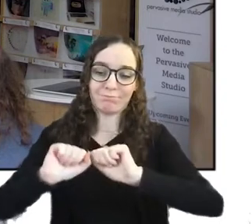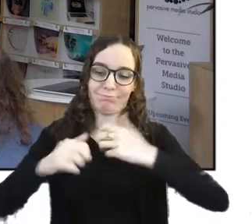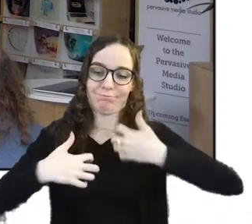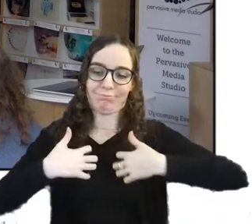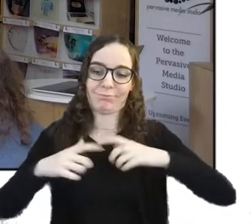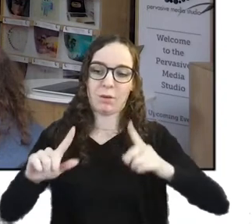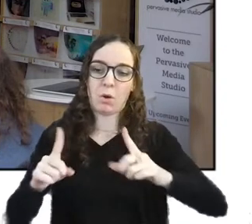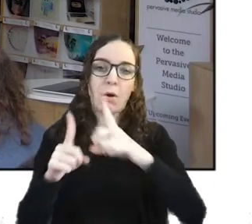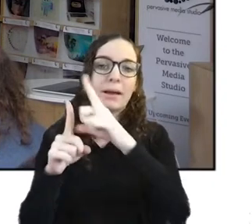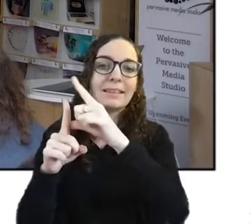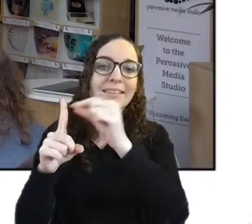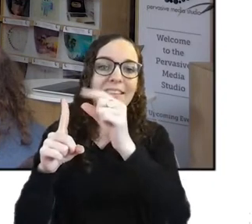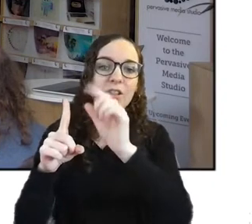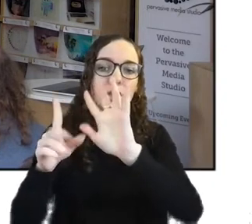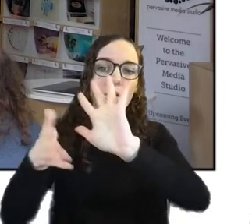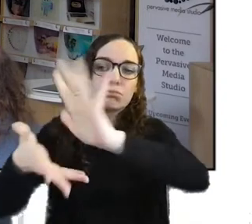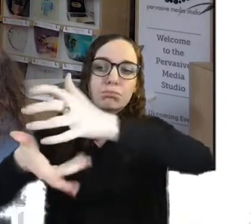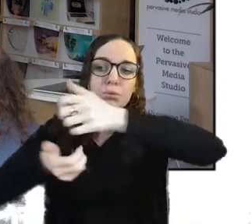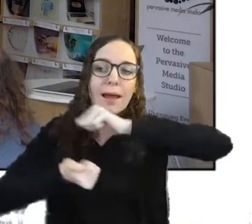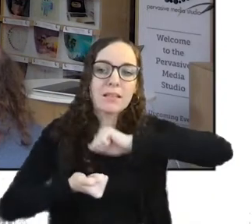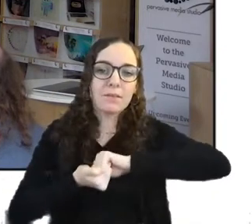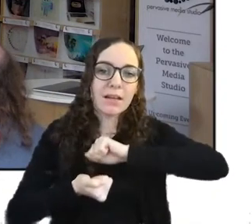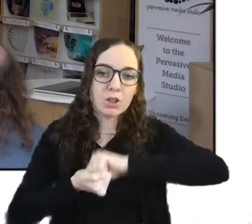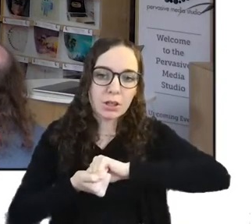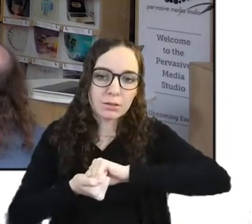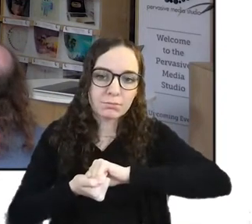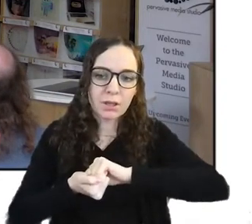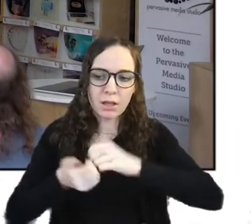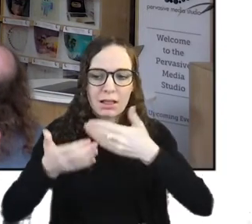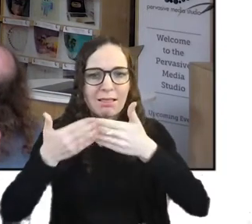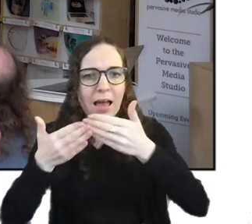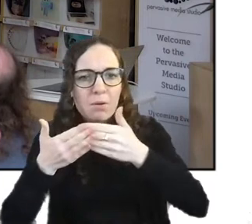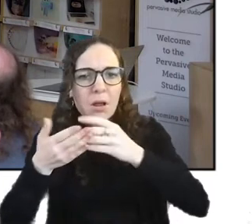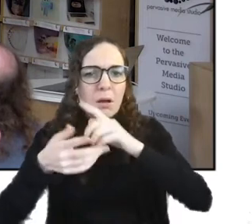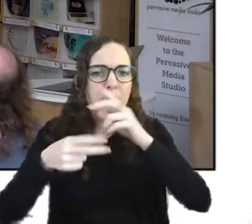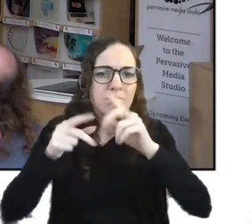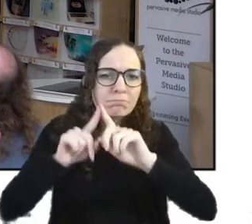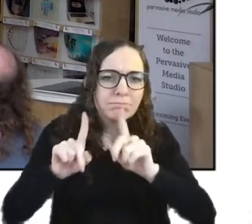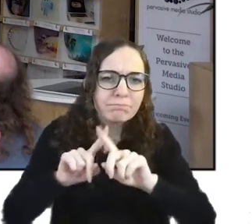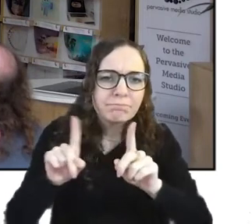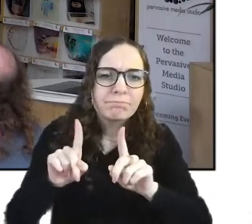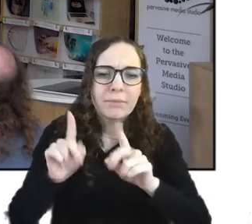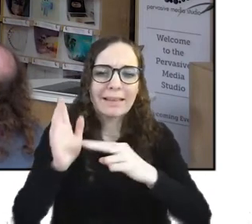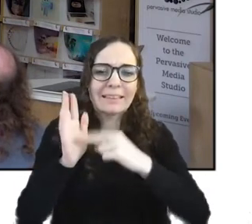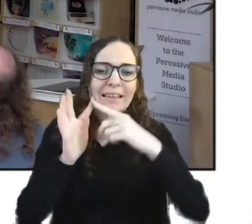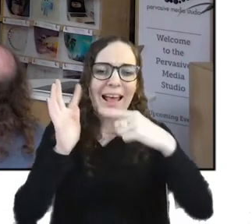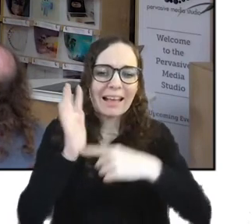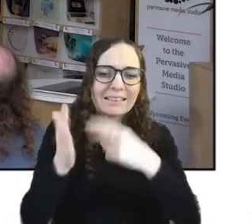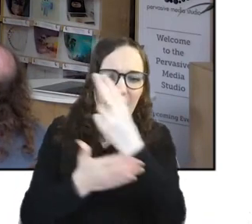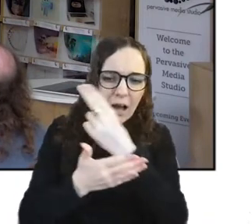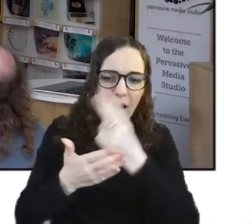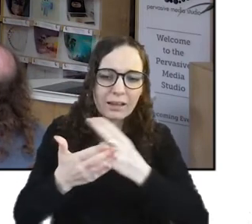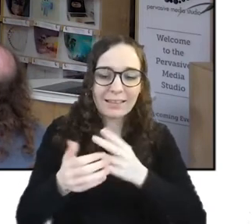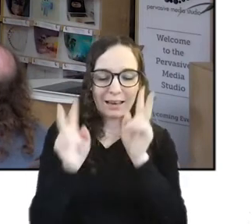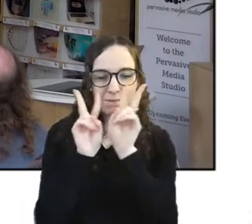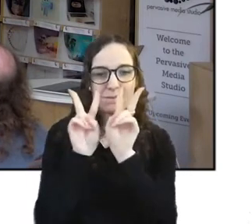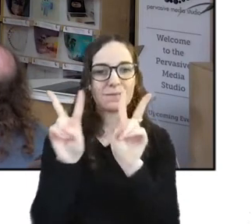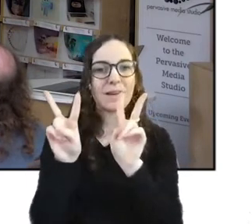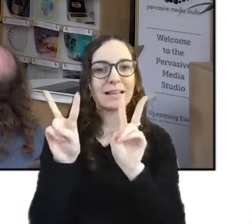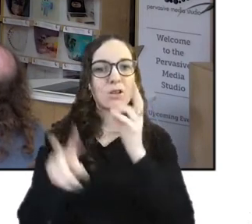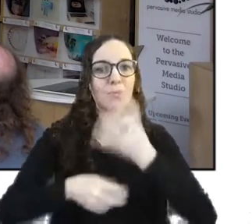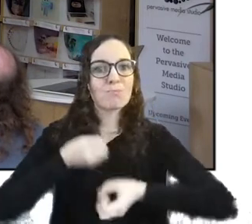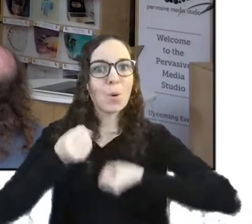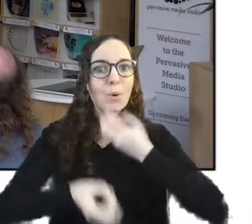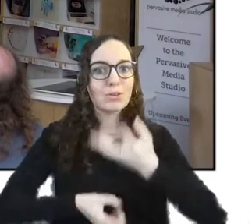esoteric programming languages interactive narrative net art and visual poetry in her creative